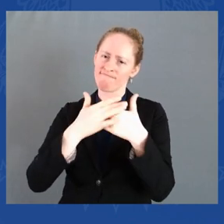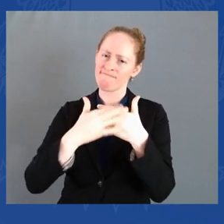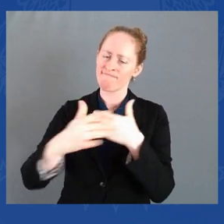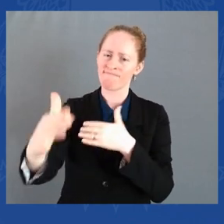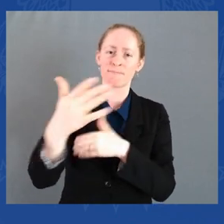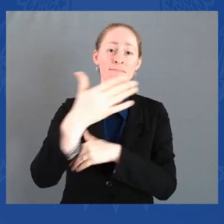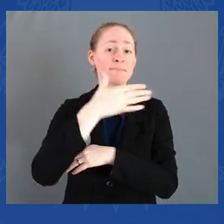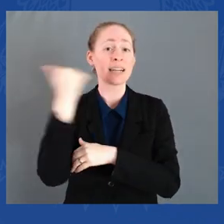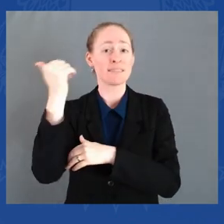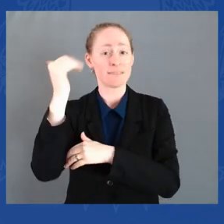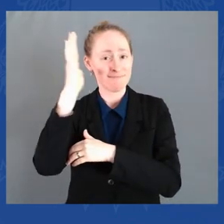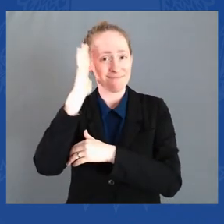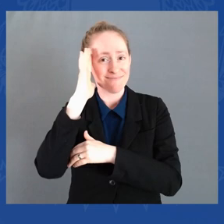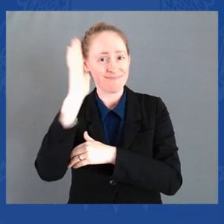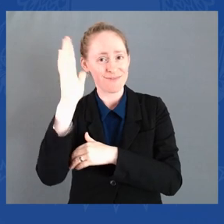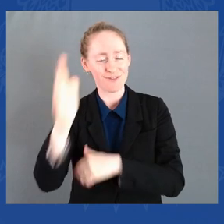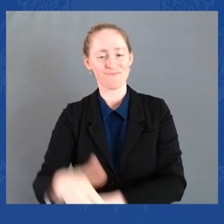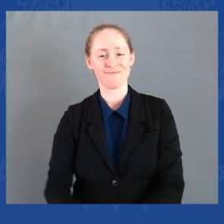Kamala Harris.